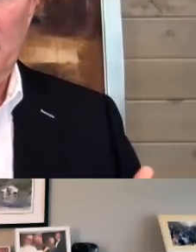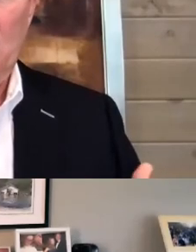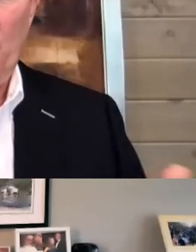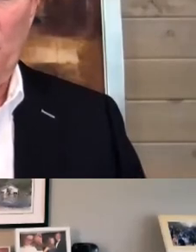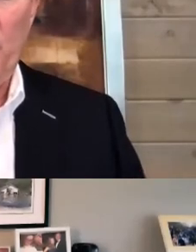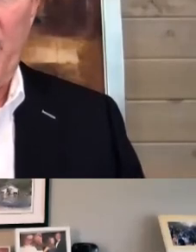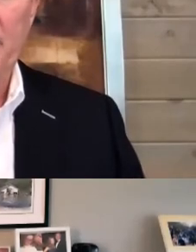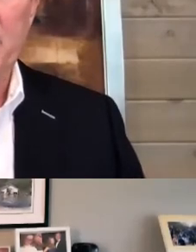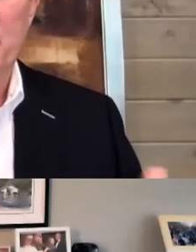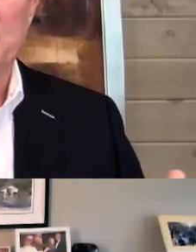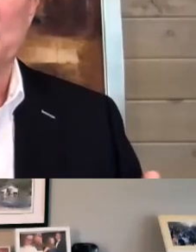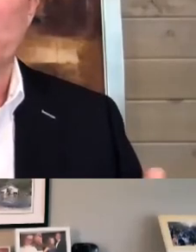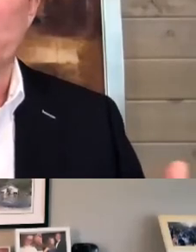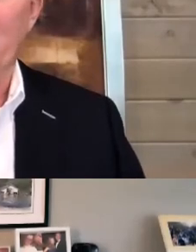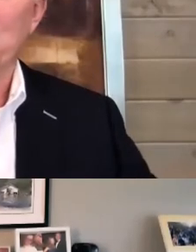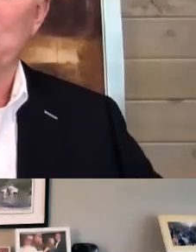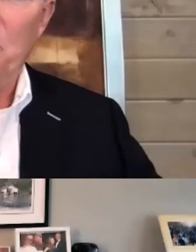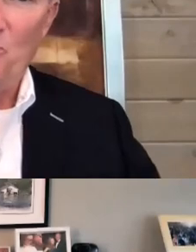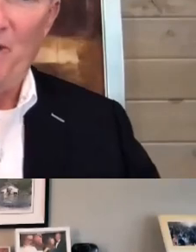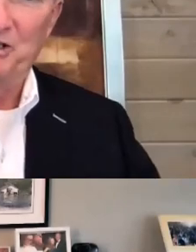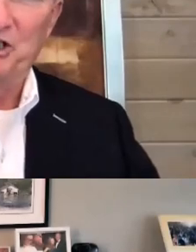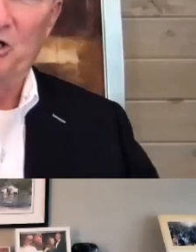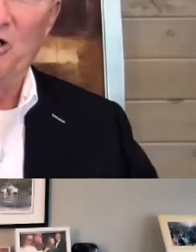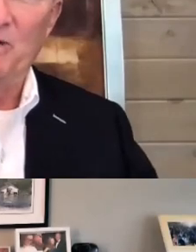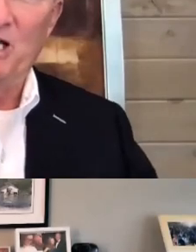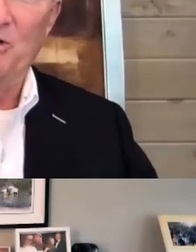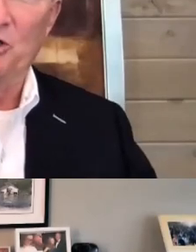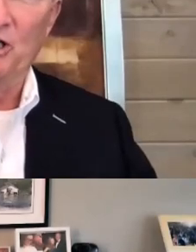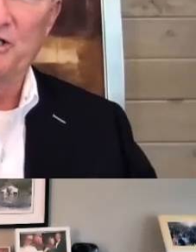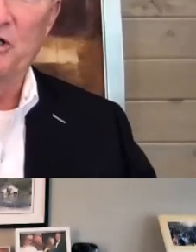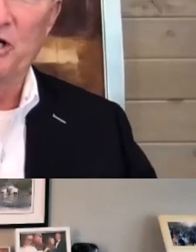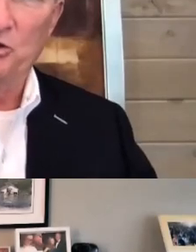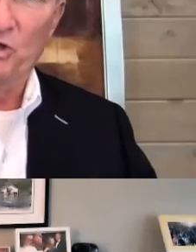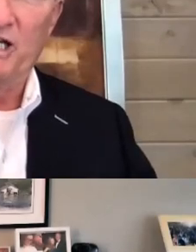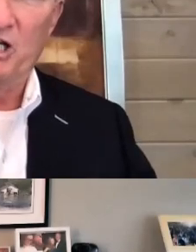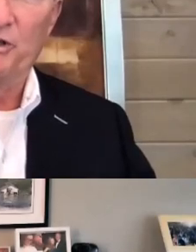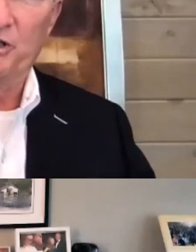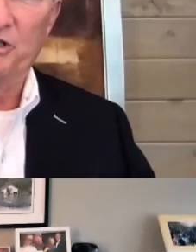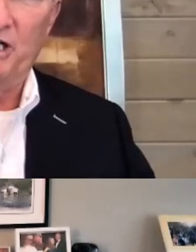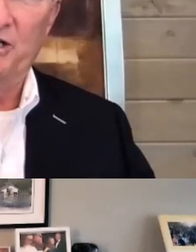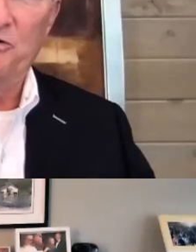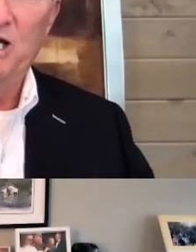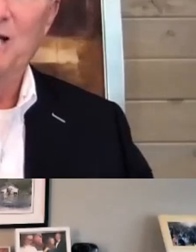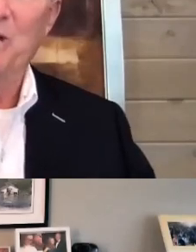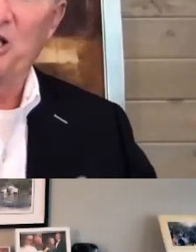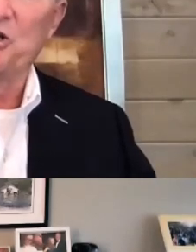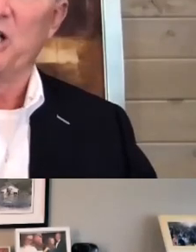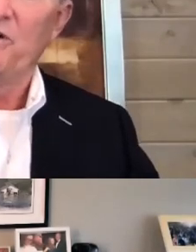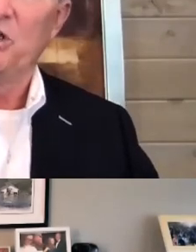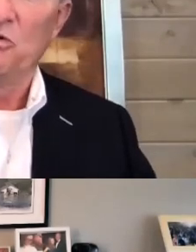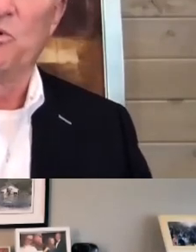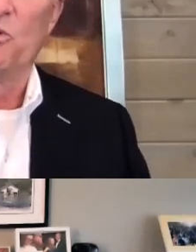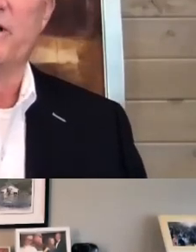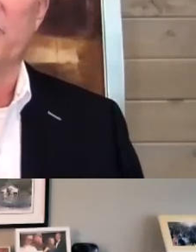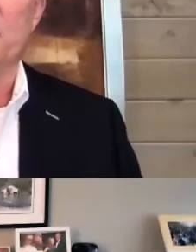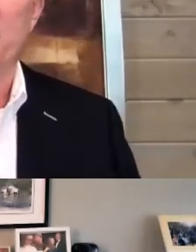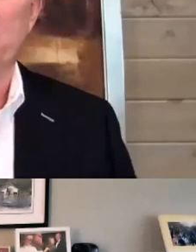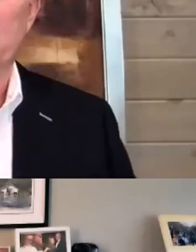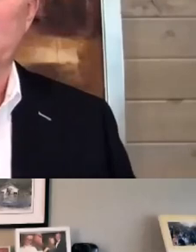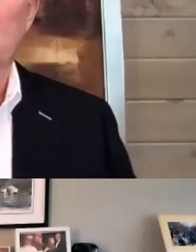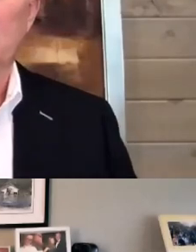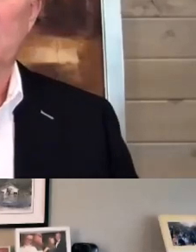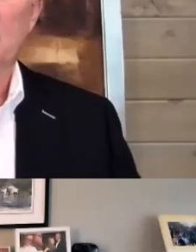And when they're reacting, make sure you, go back to sharing. You become a good listener and you really hear what they're telling you because they're giving you important